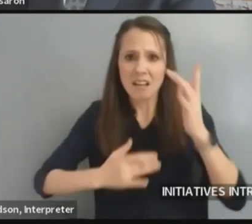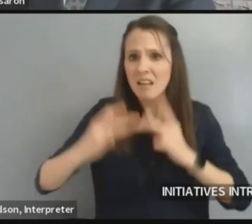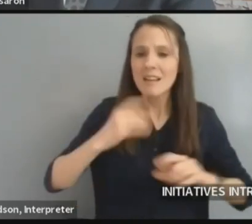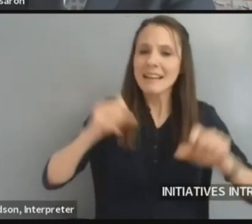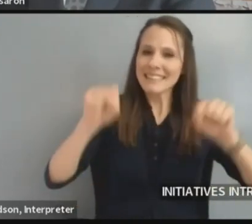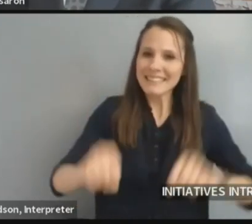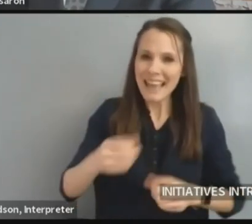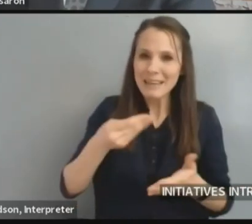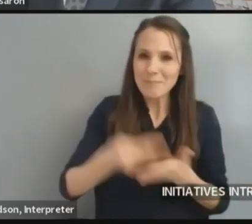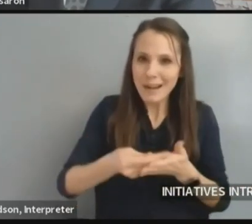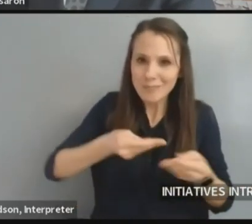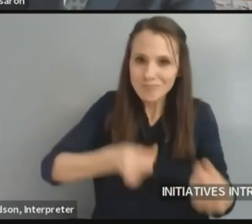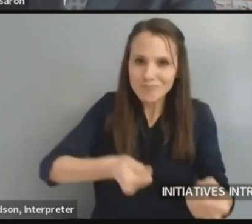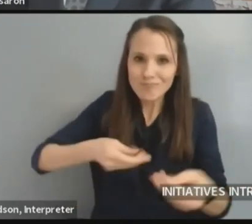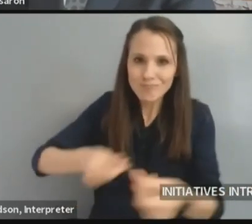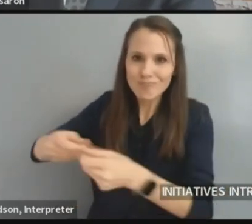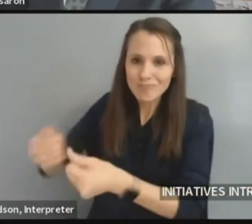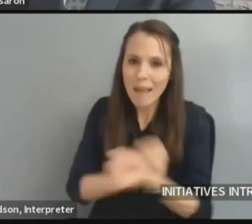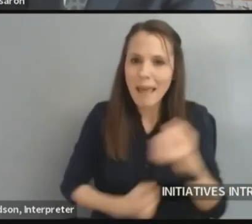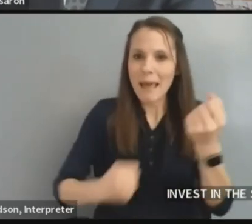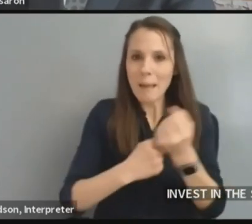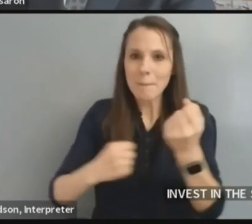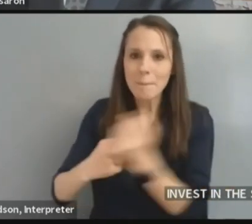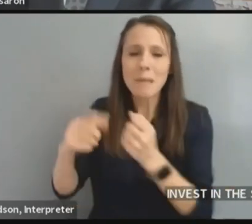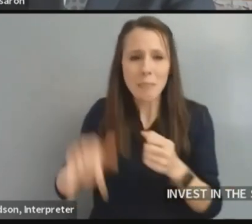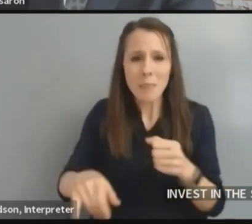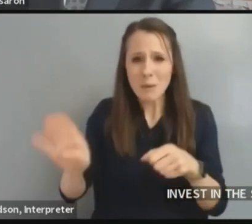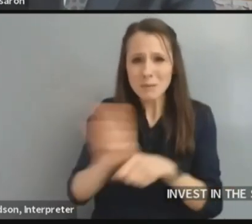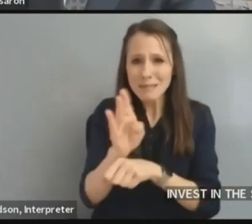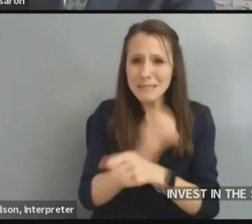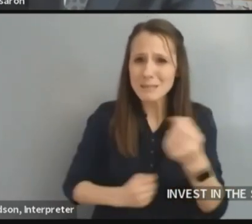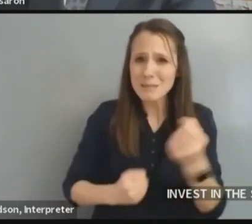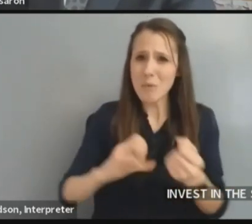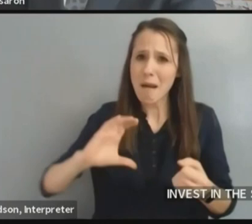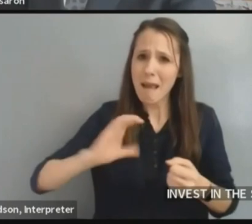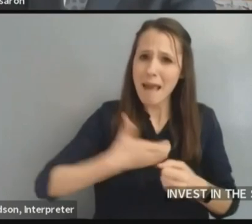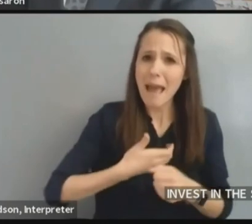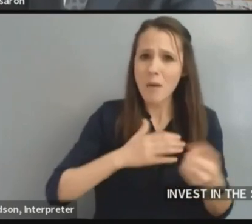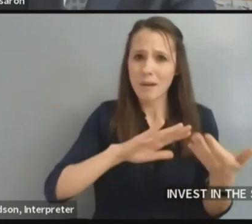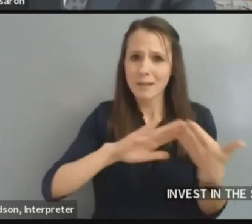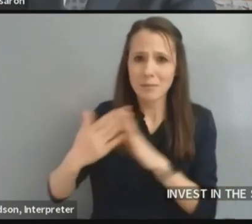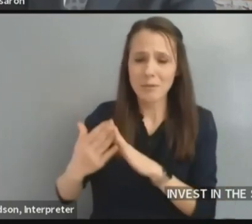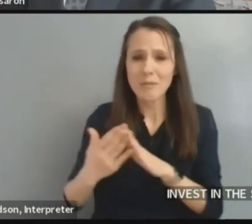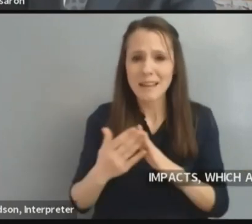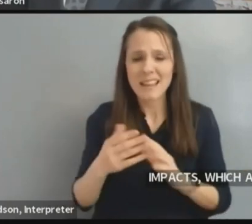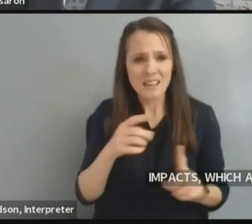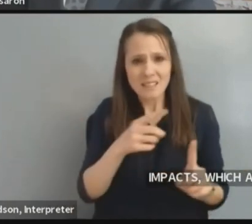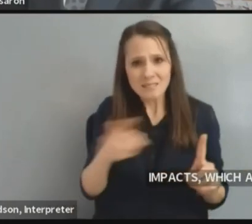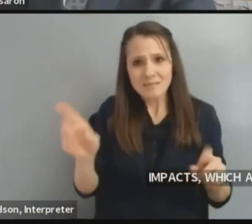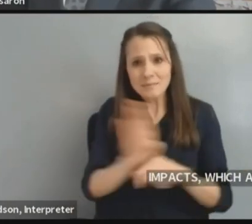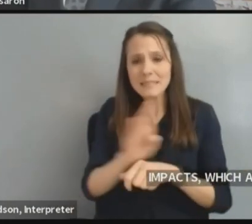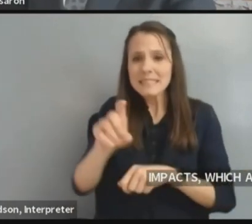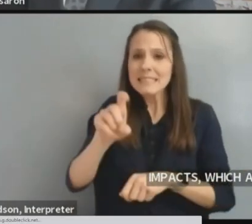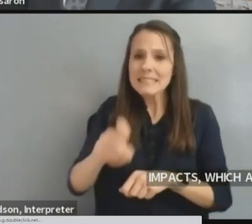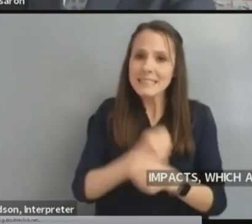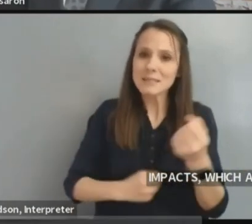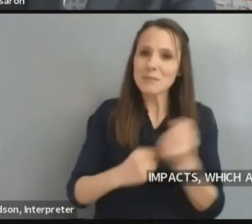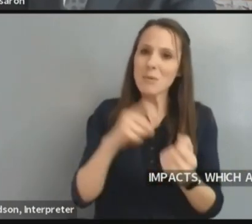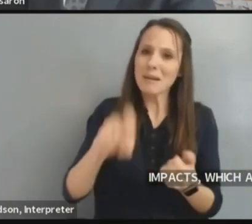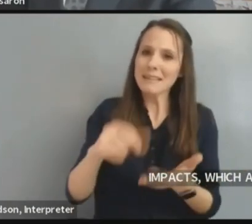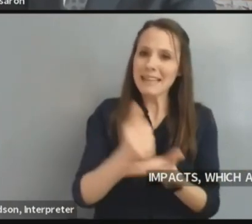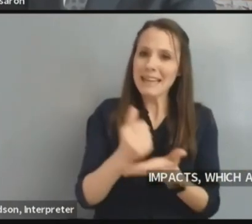same businesses that make up the fabric of our communities. These businesses need additional support to help speed their recovery.